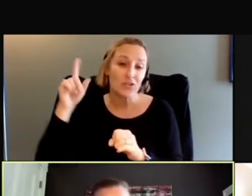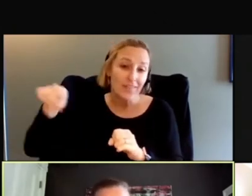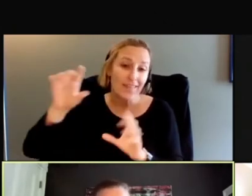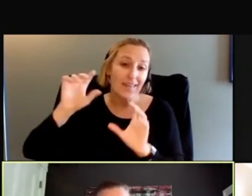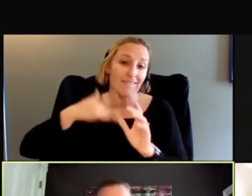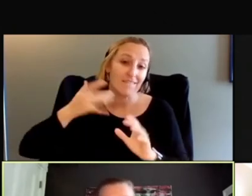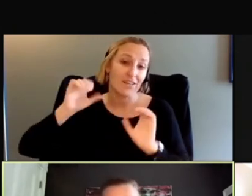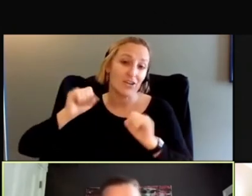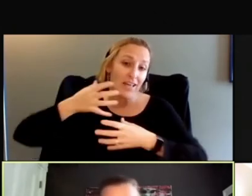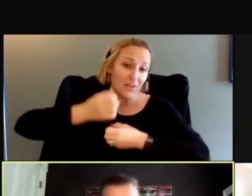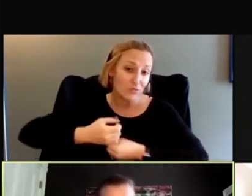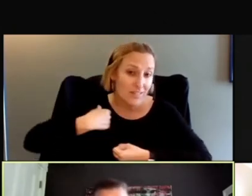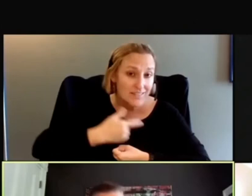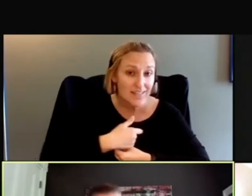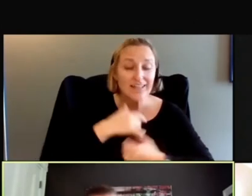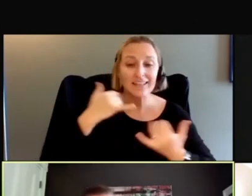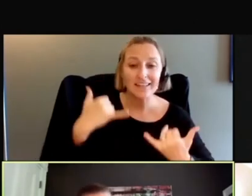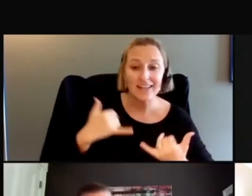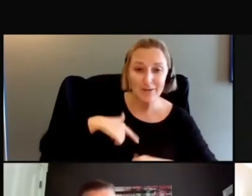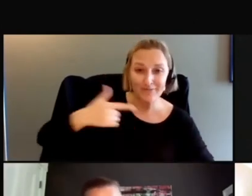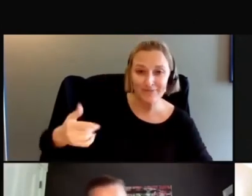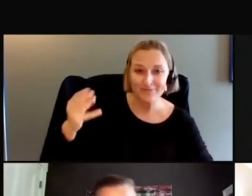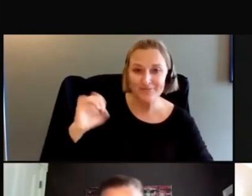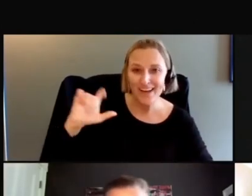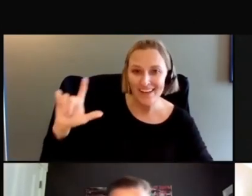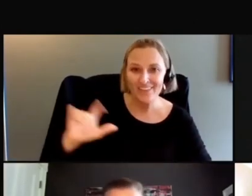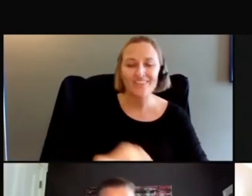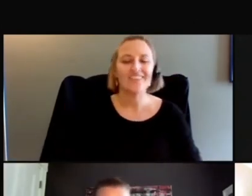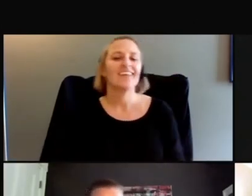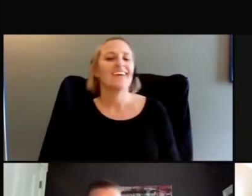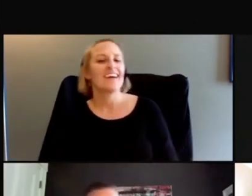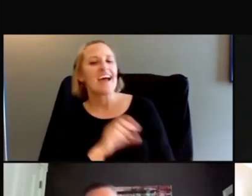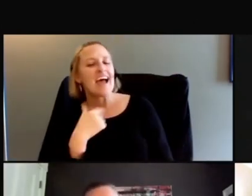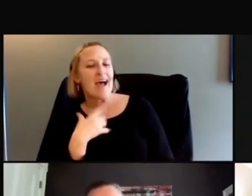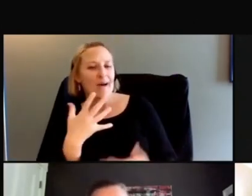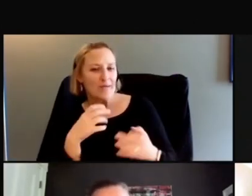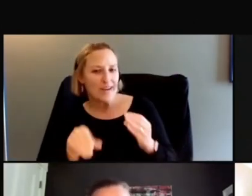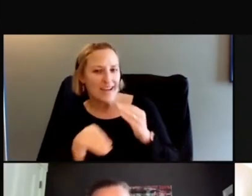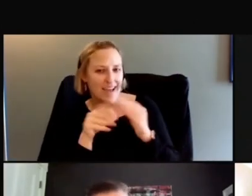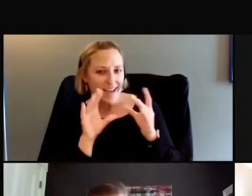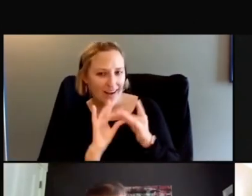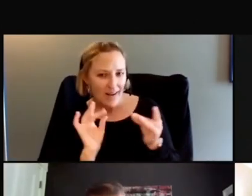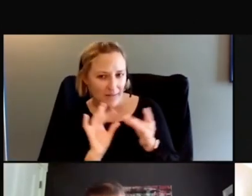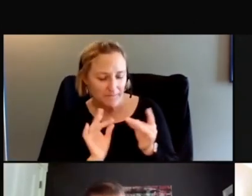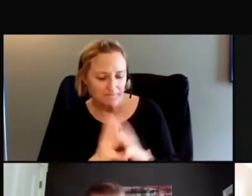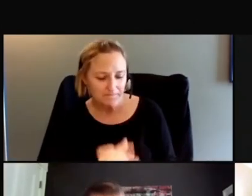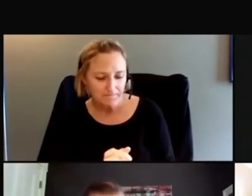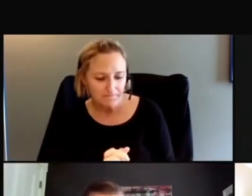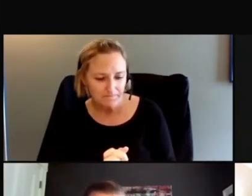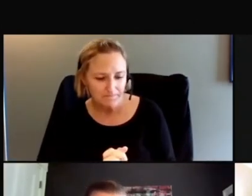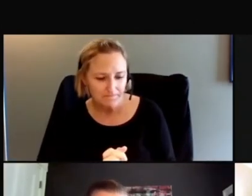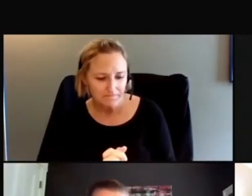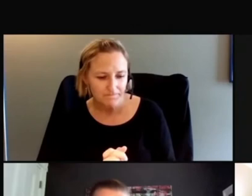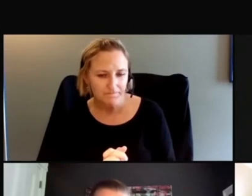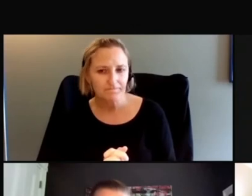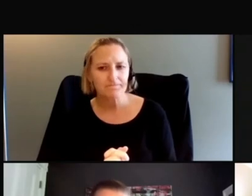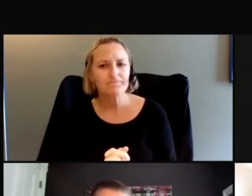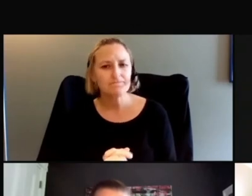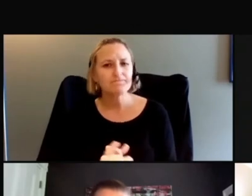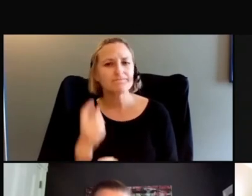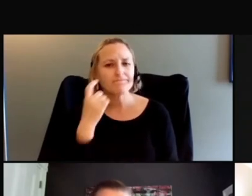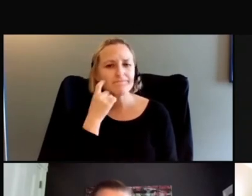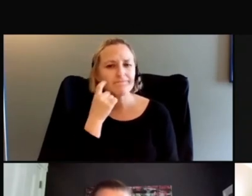as well. So now Michael, you go. I just wanted to mention a while ago,